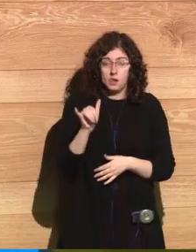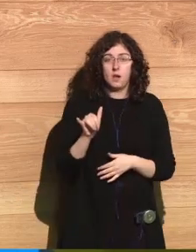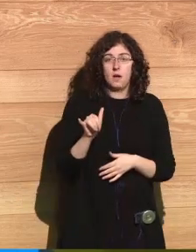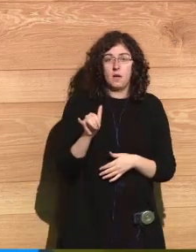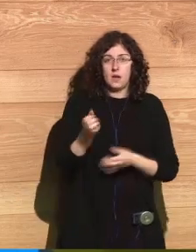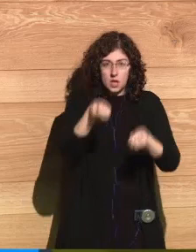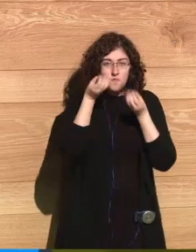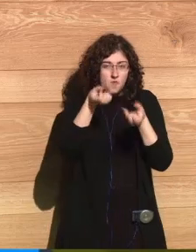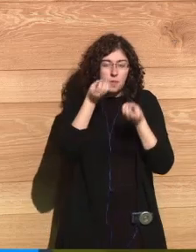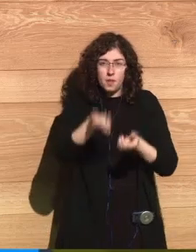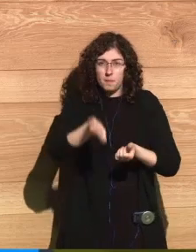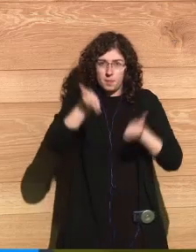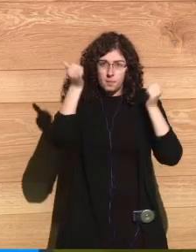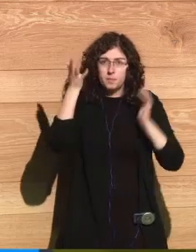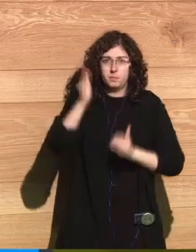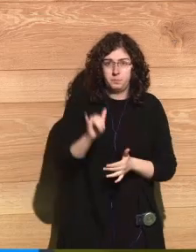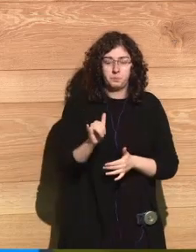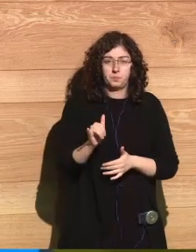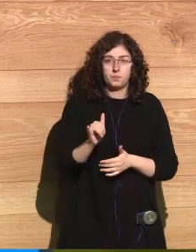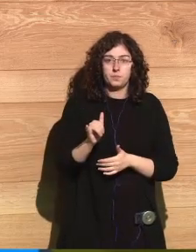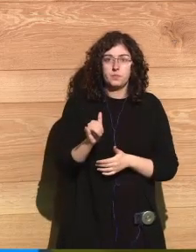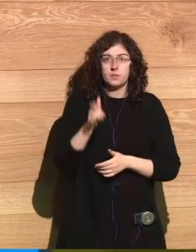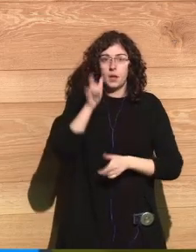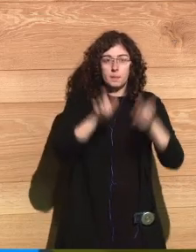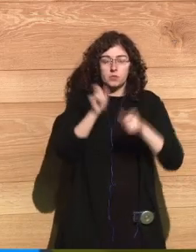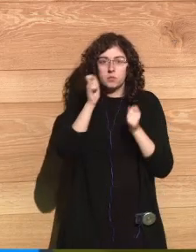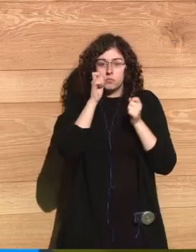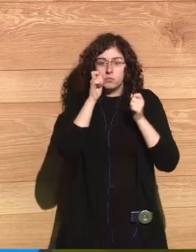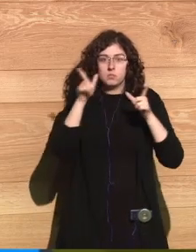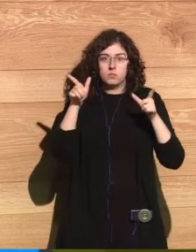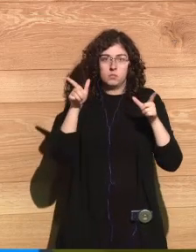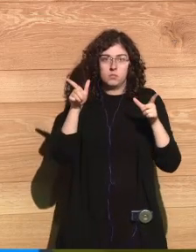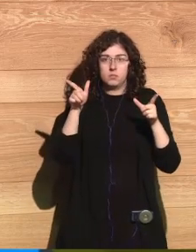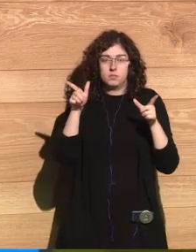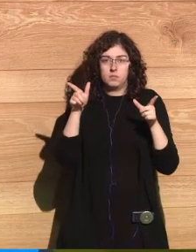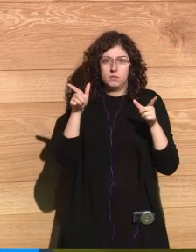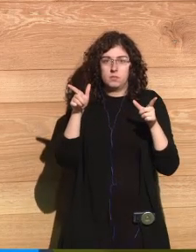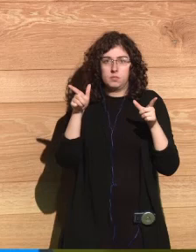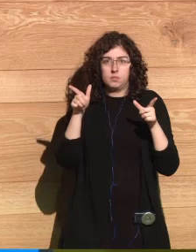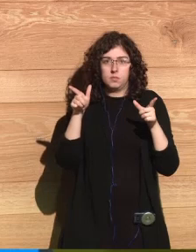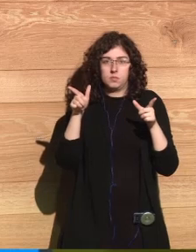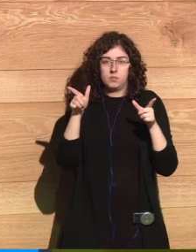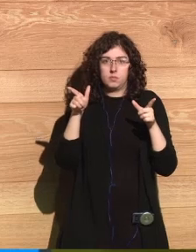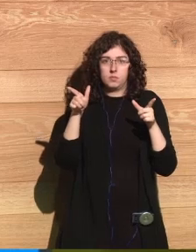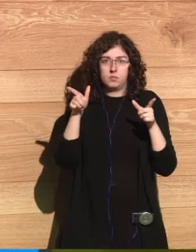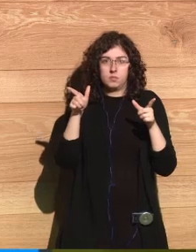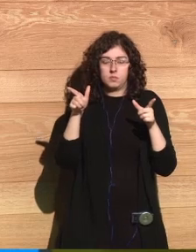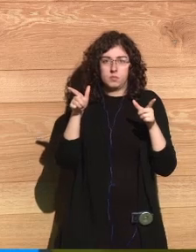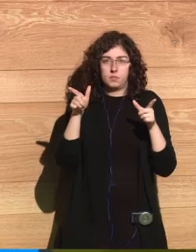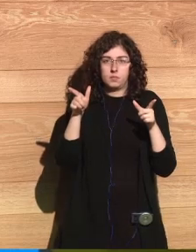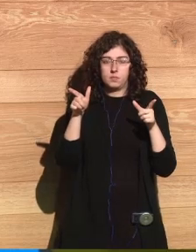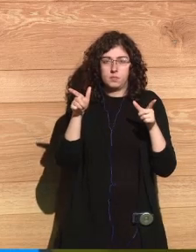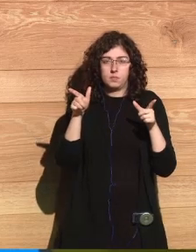that instead of just hitting our pace,